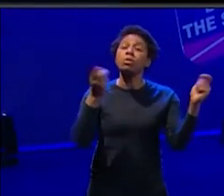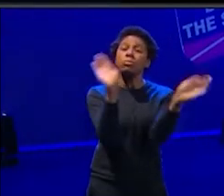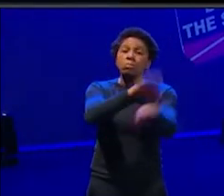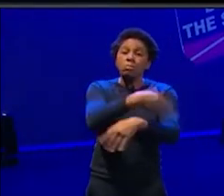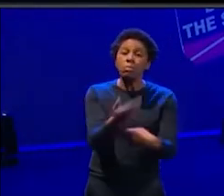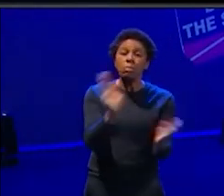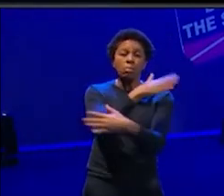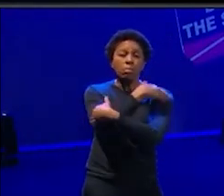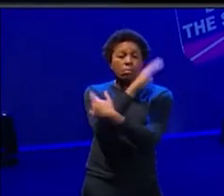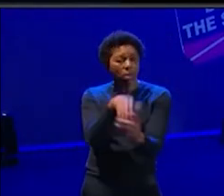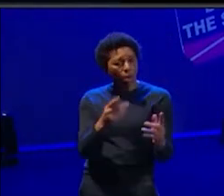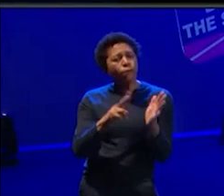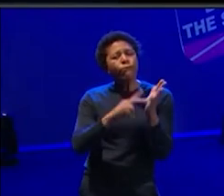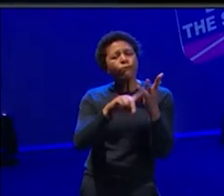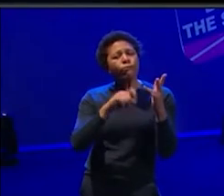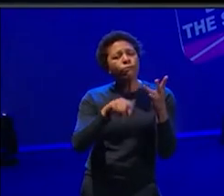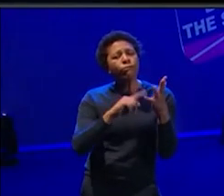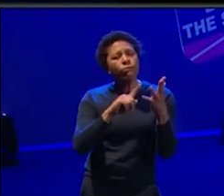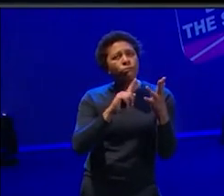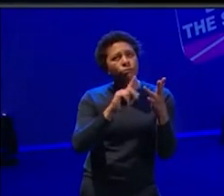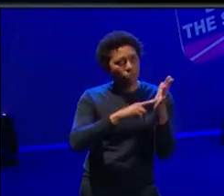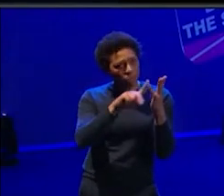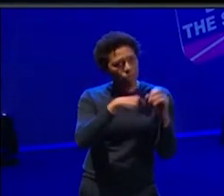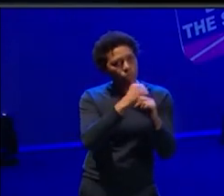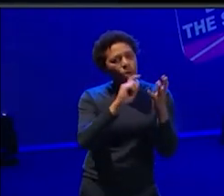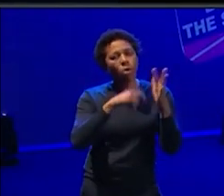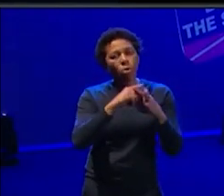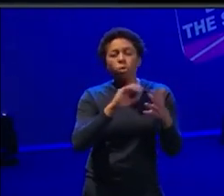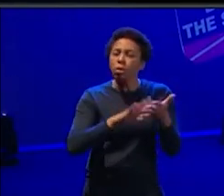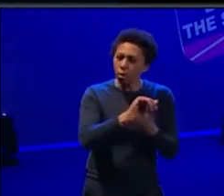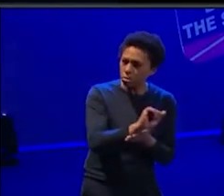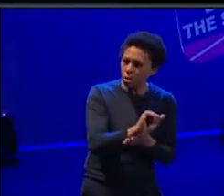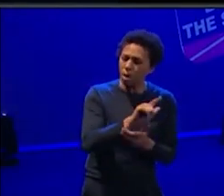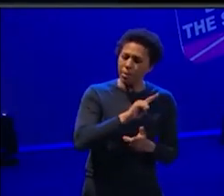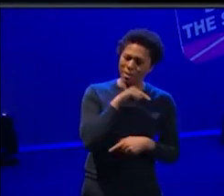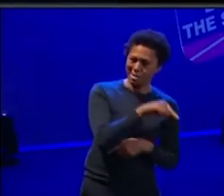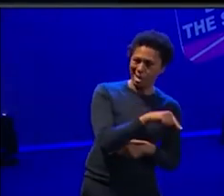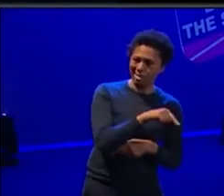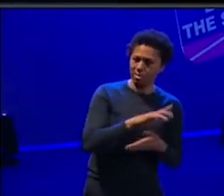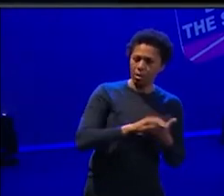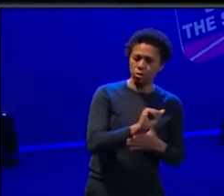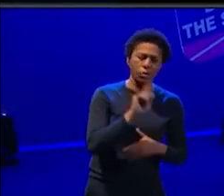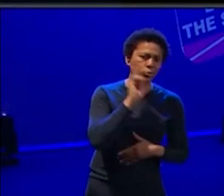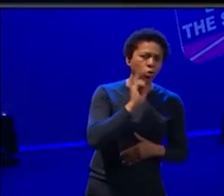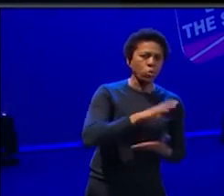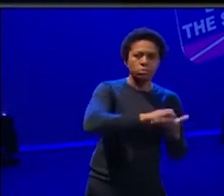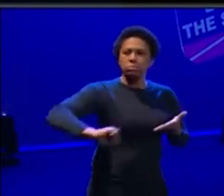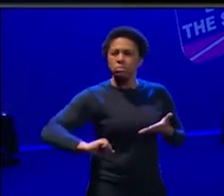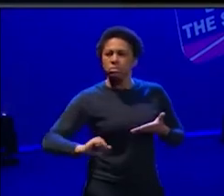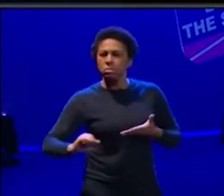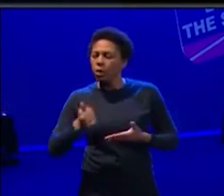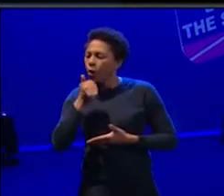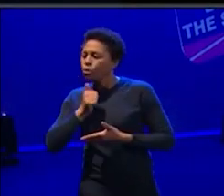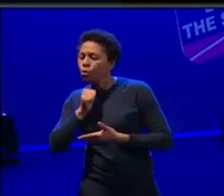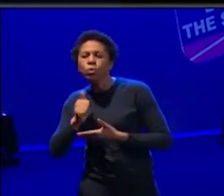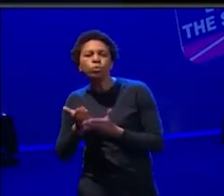really important project to get right because it was, um, often ball culture gets appropriated so much through different, um,